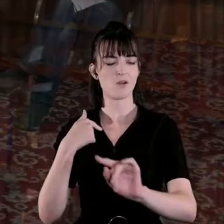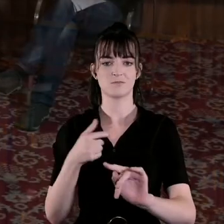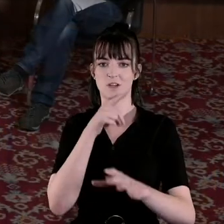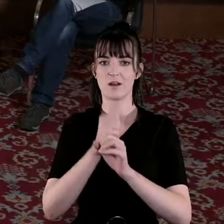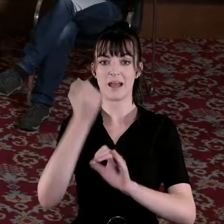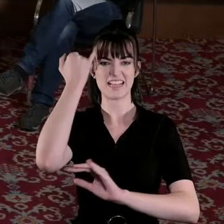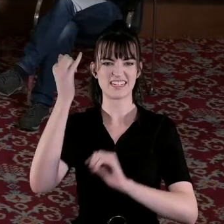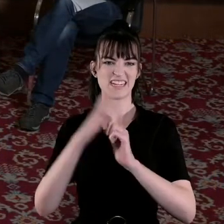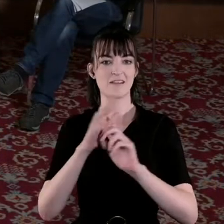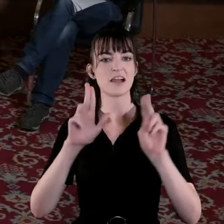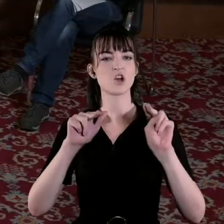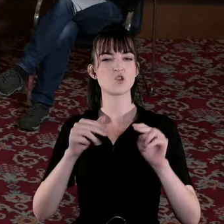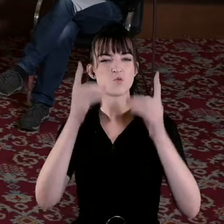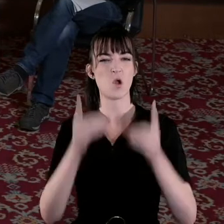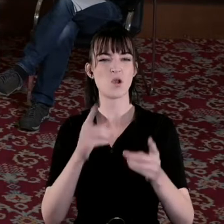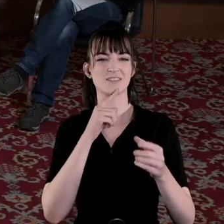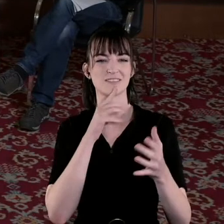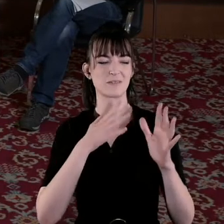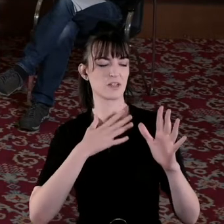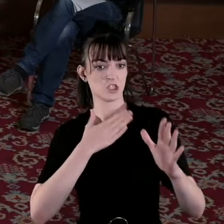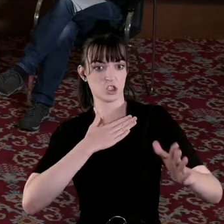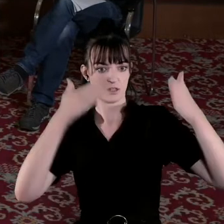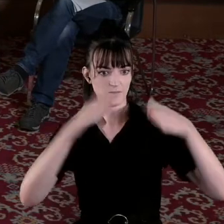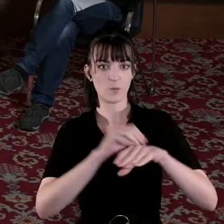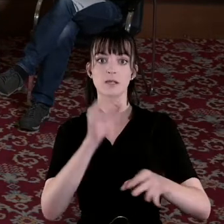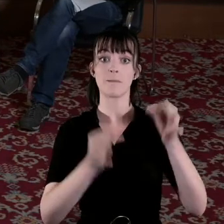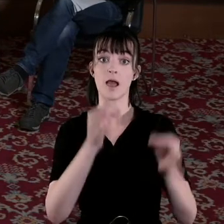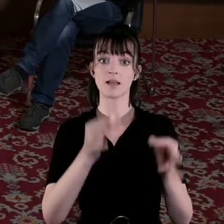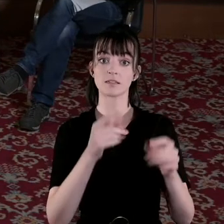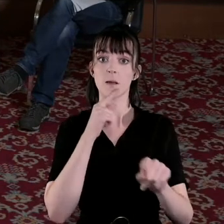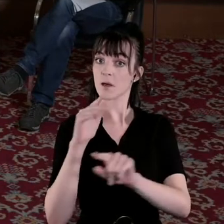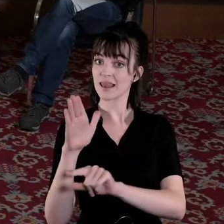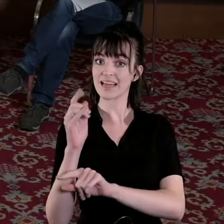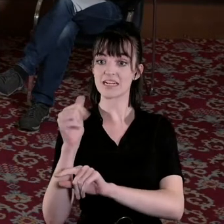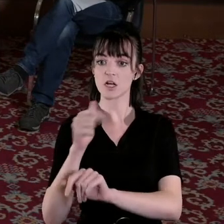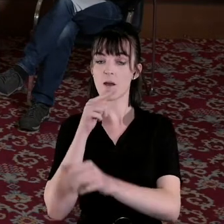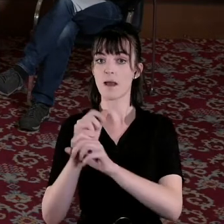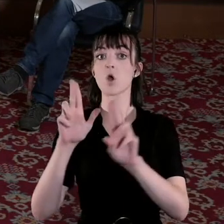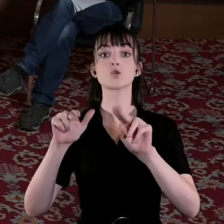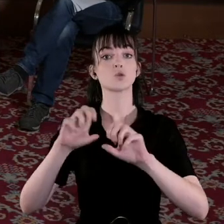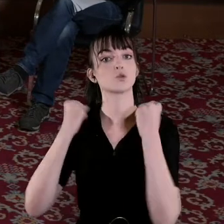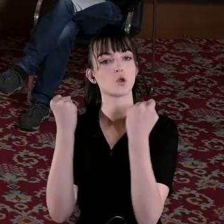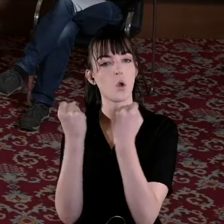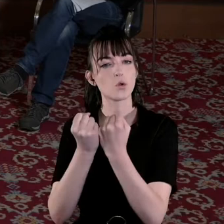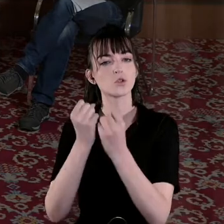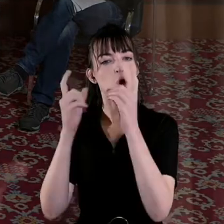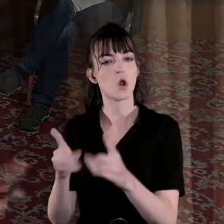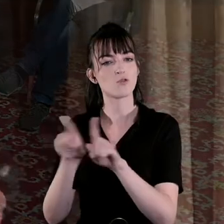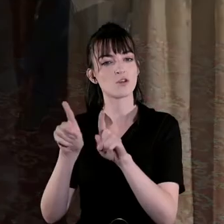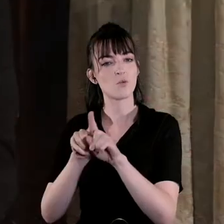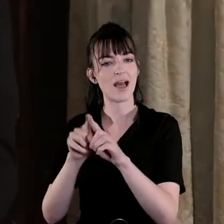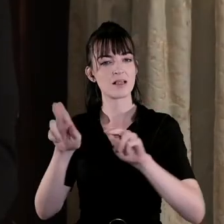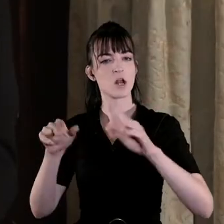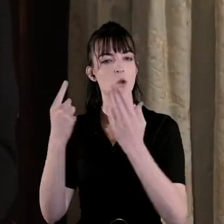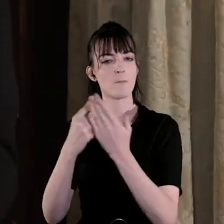of the new order in too narrow a sense as being a political order but what Linda's talking about is a new social order a new moral order and some of the things that I want to talk about